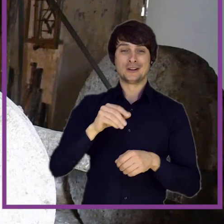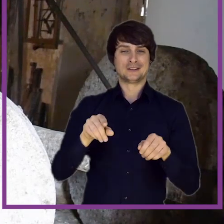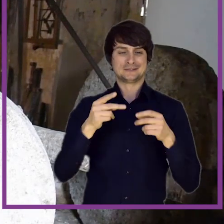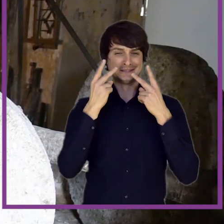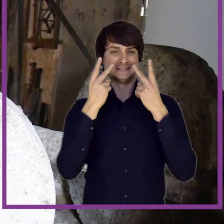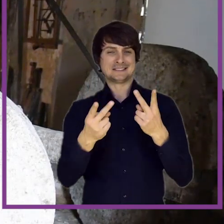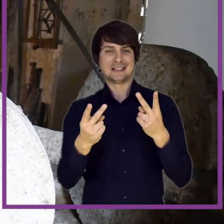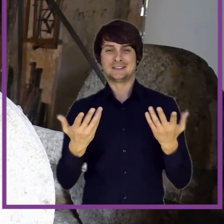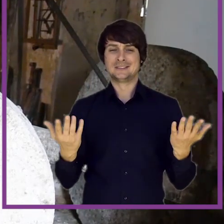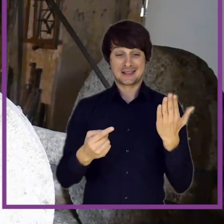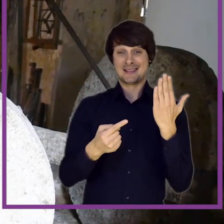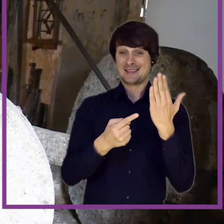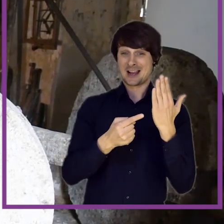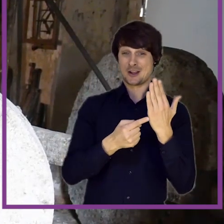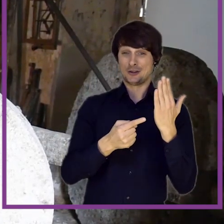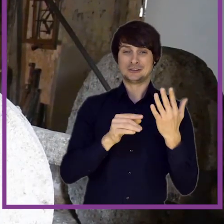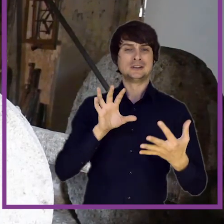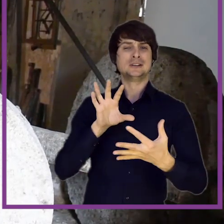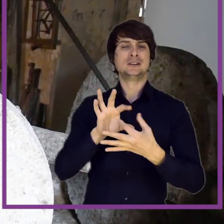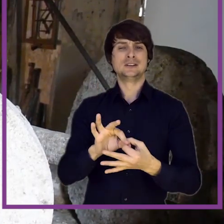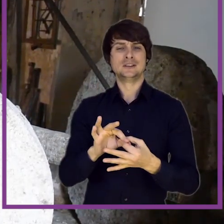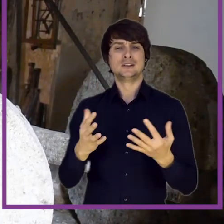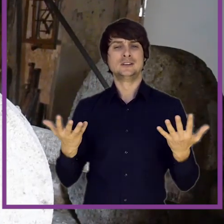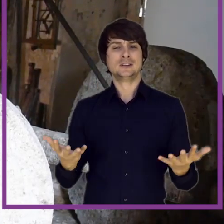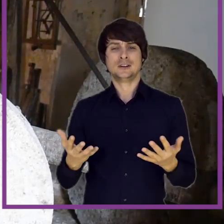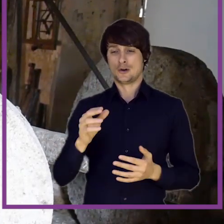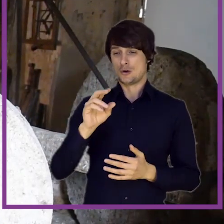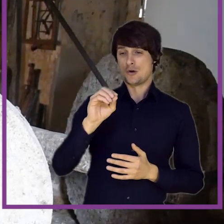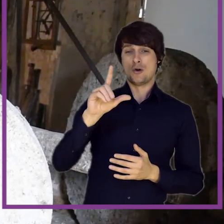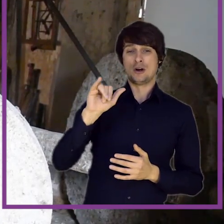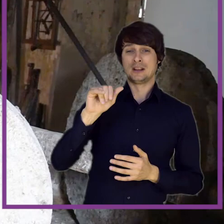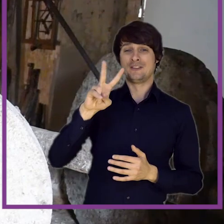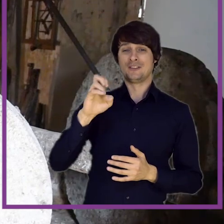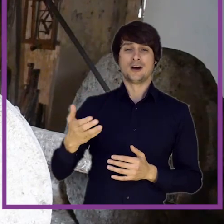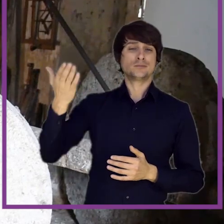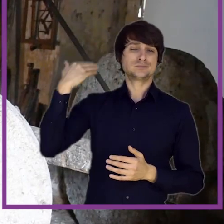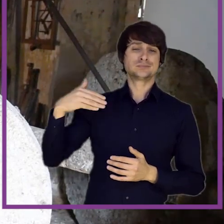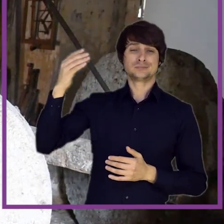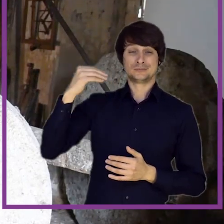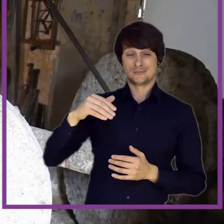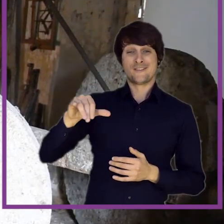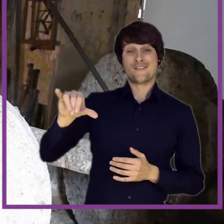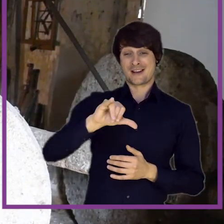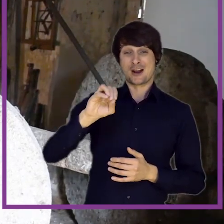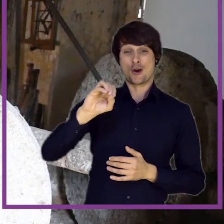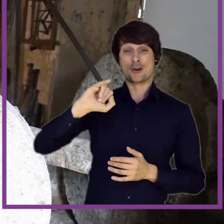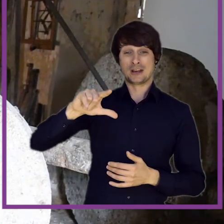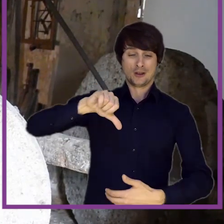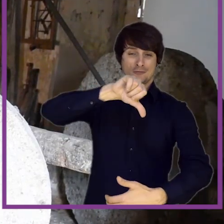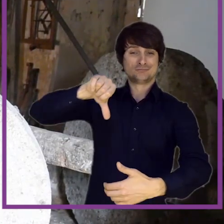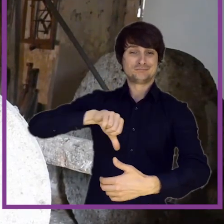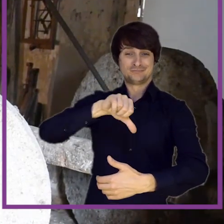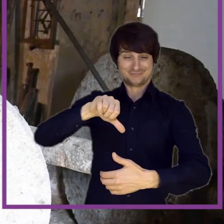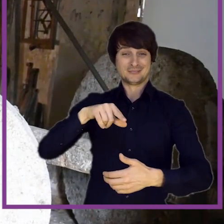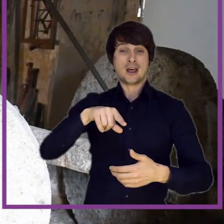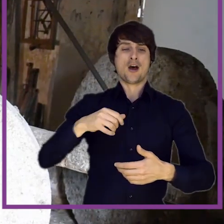This is one of the only ones left semi-functional. Usually, people would enter through the door together with the olive and throw it in